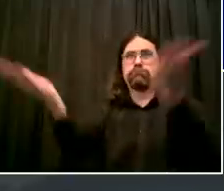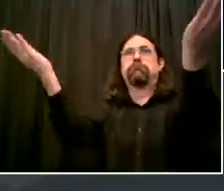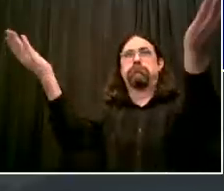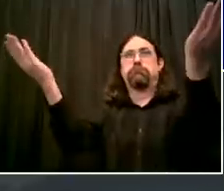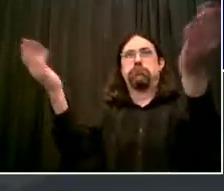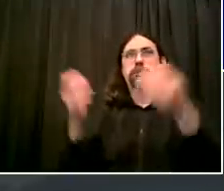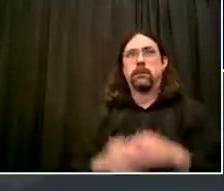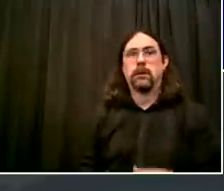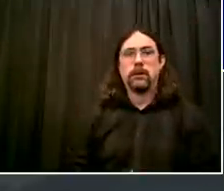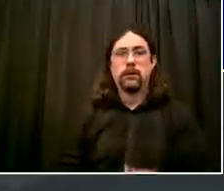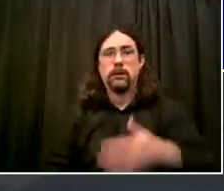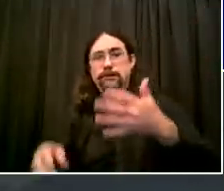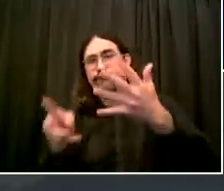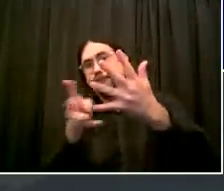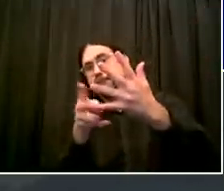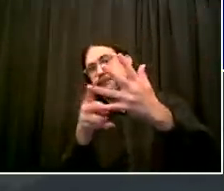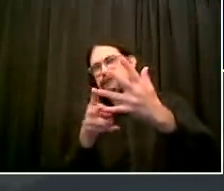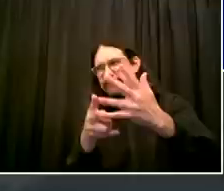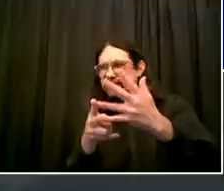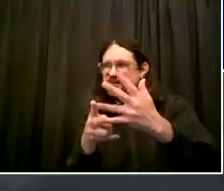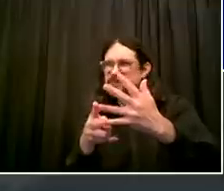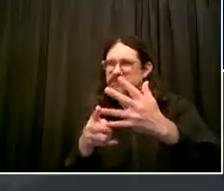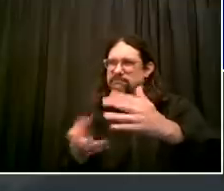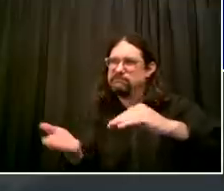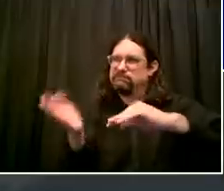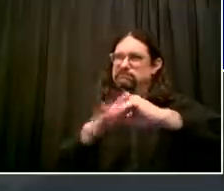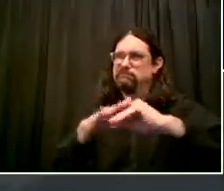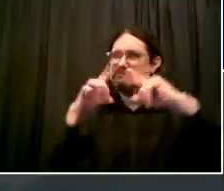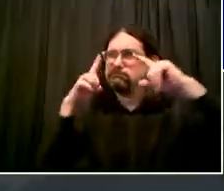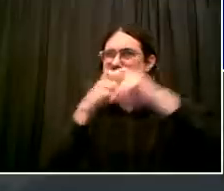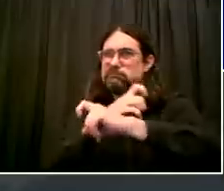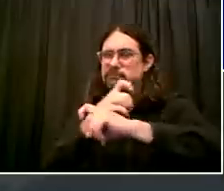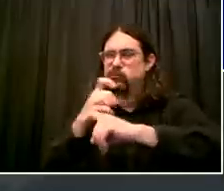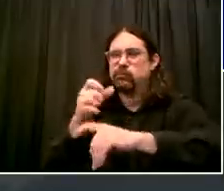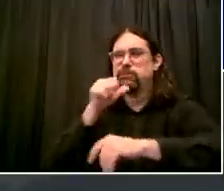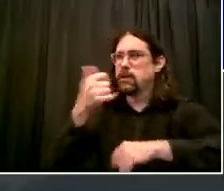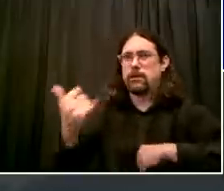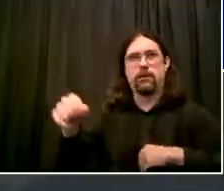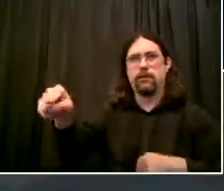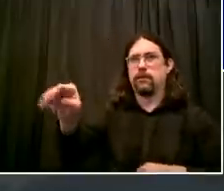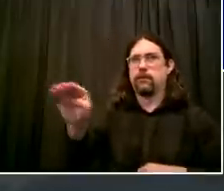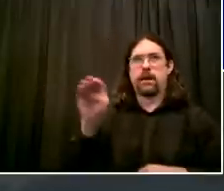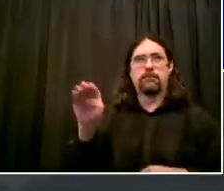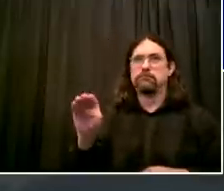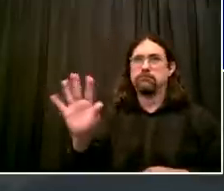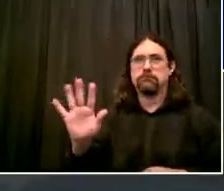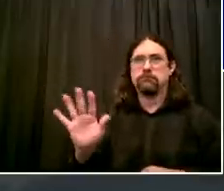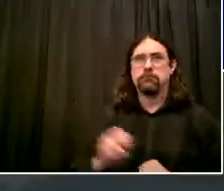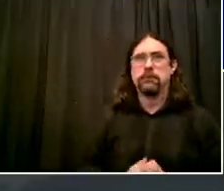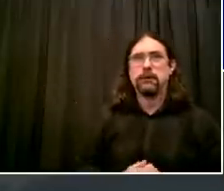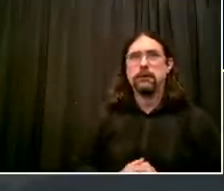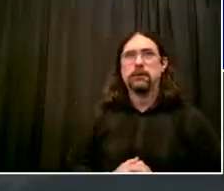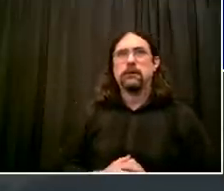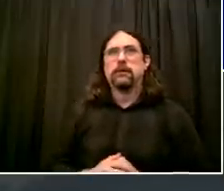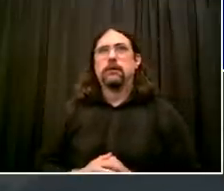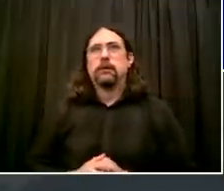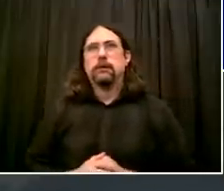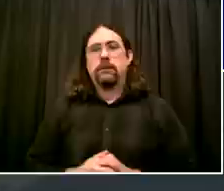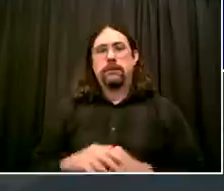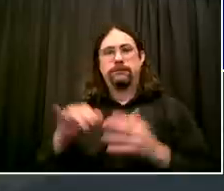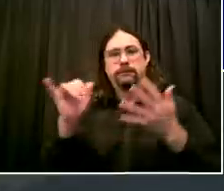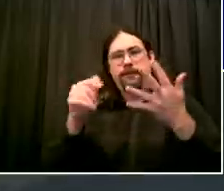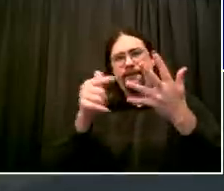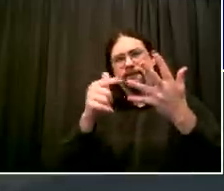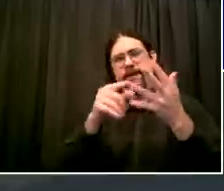can do restaurant seating. That's something that we're going to work out in the coming days. And that will be for nights and weekends beginning in